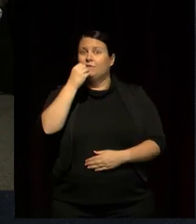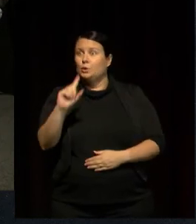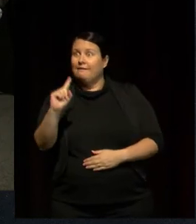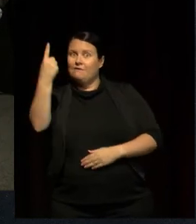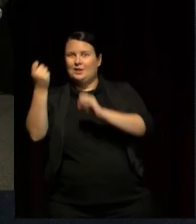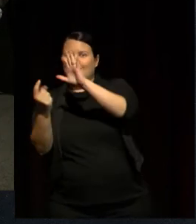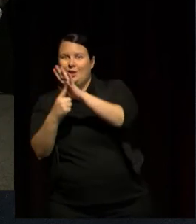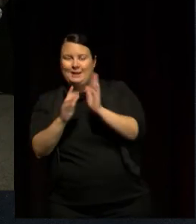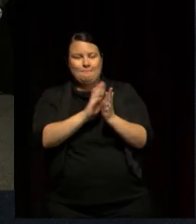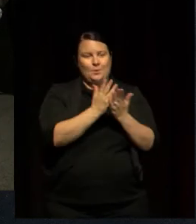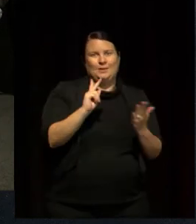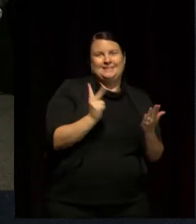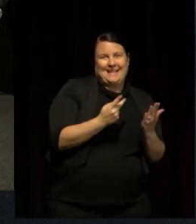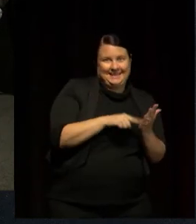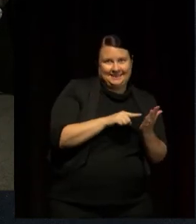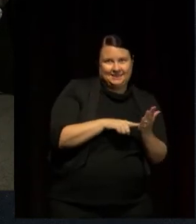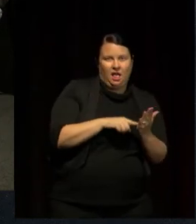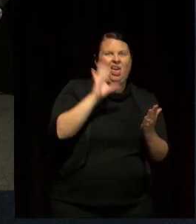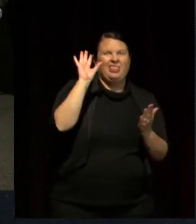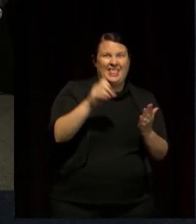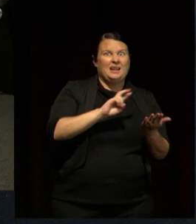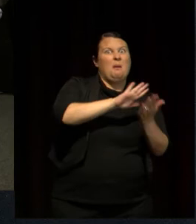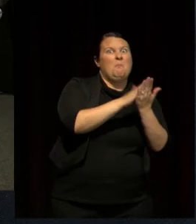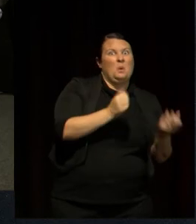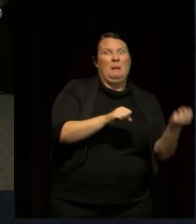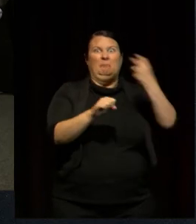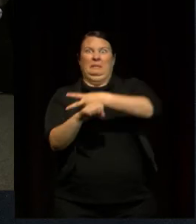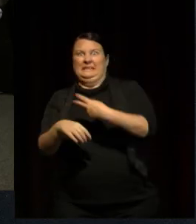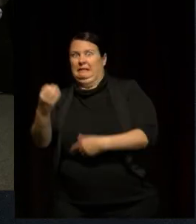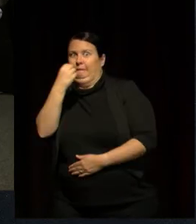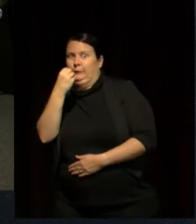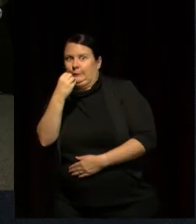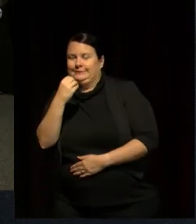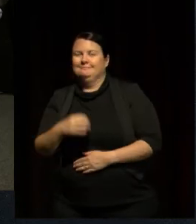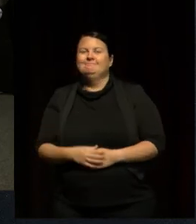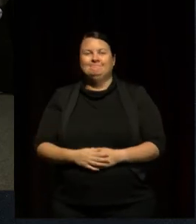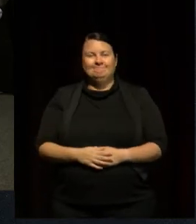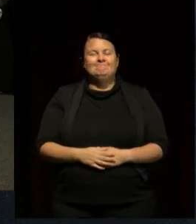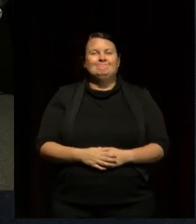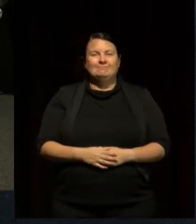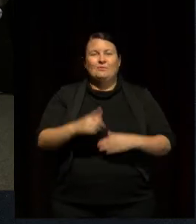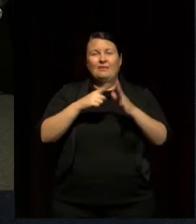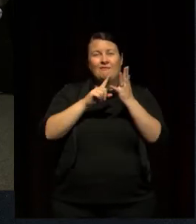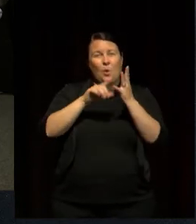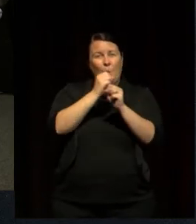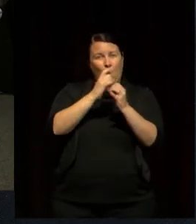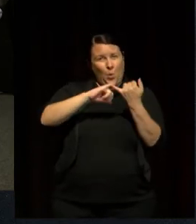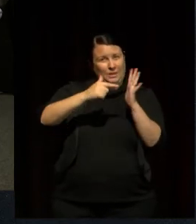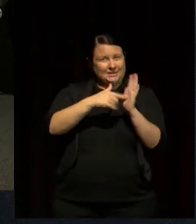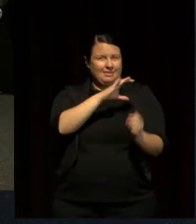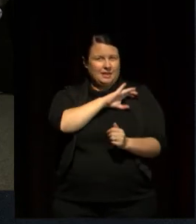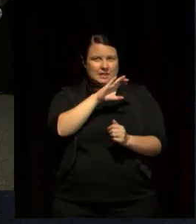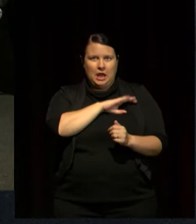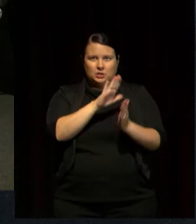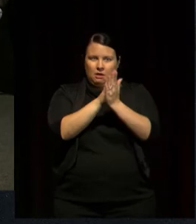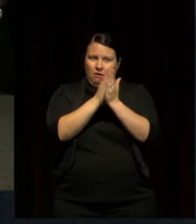little. Then the book took the lead. For August, the library was her most important source of